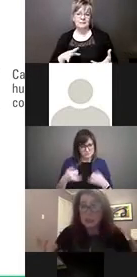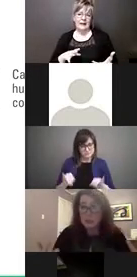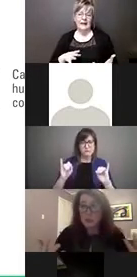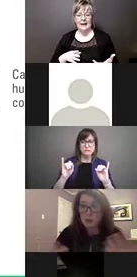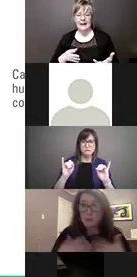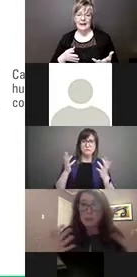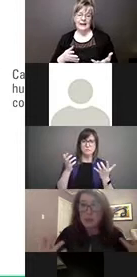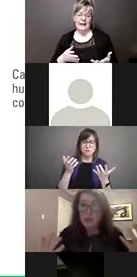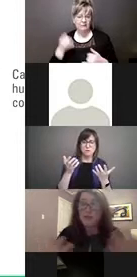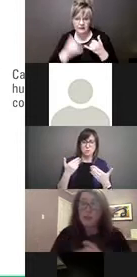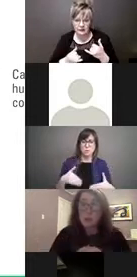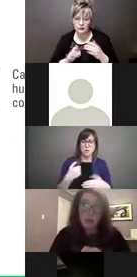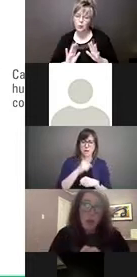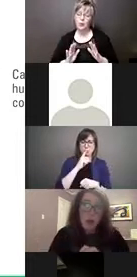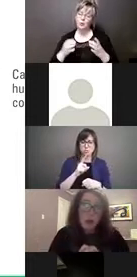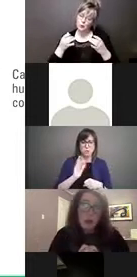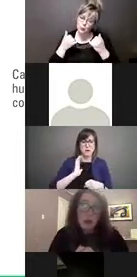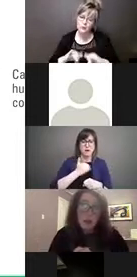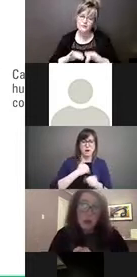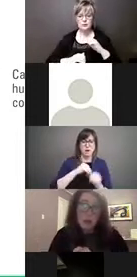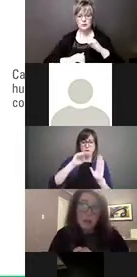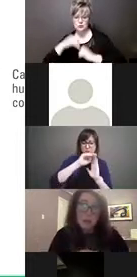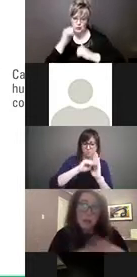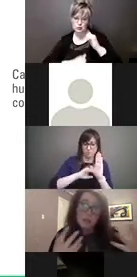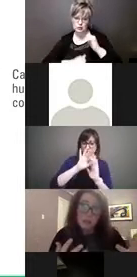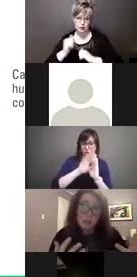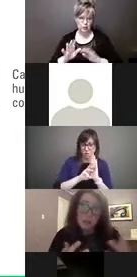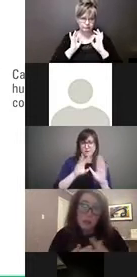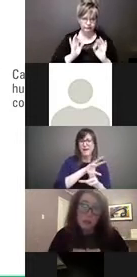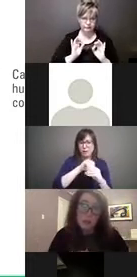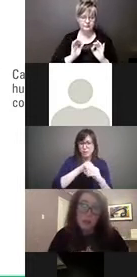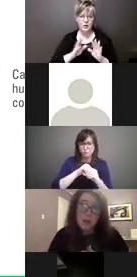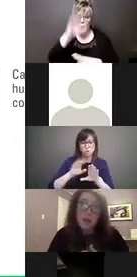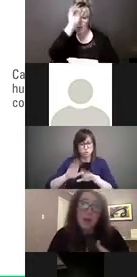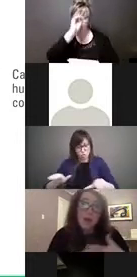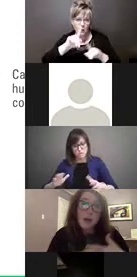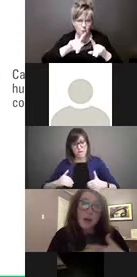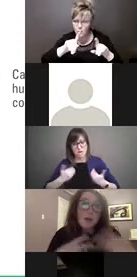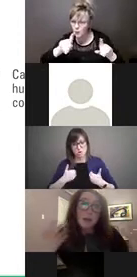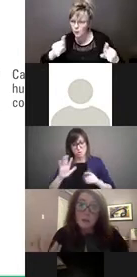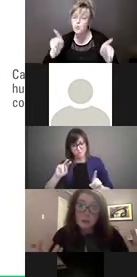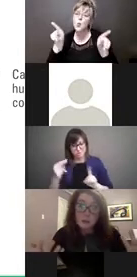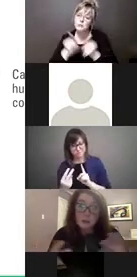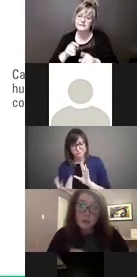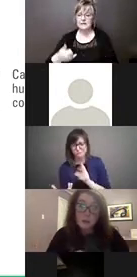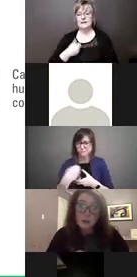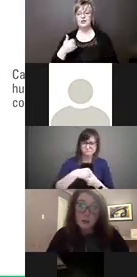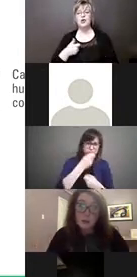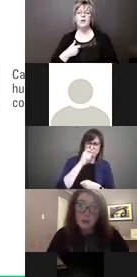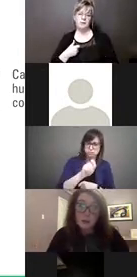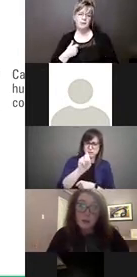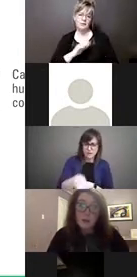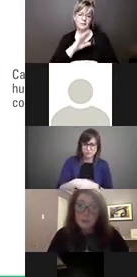to make sure that we're designing a framework that includes the views of children and youth. So, moving forward,